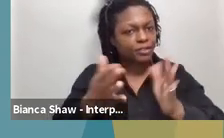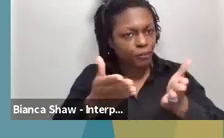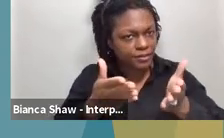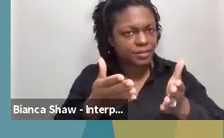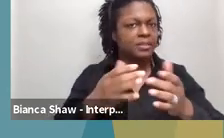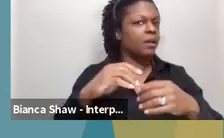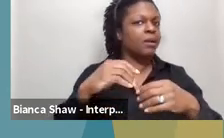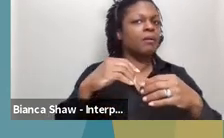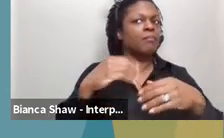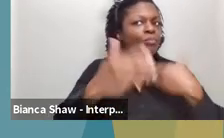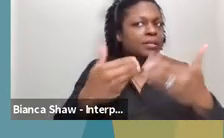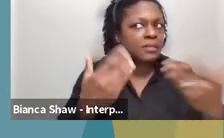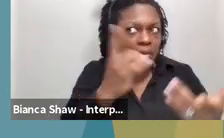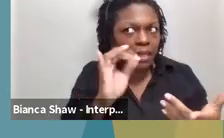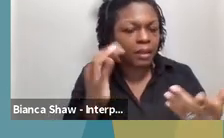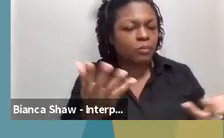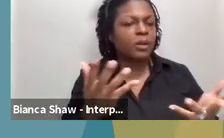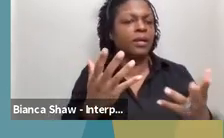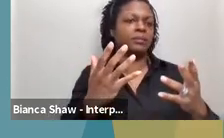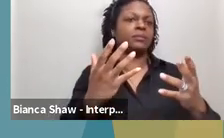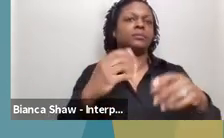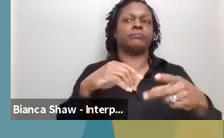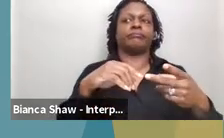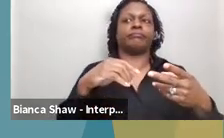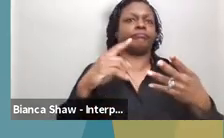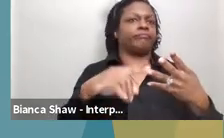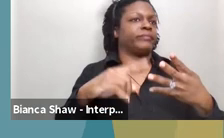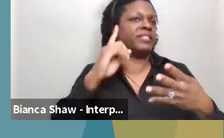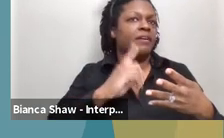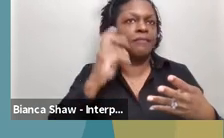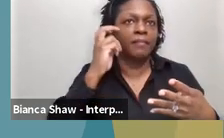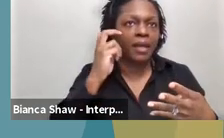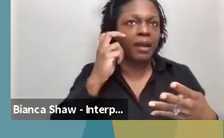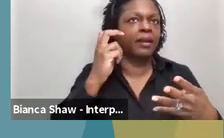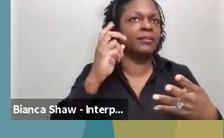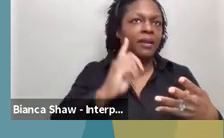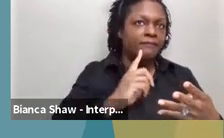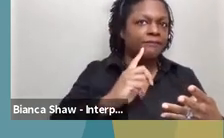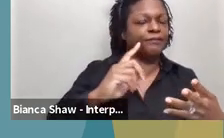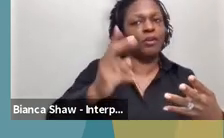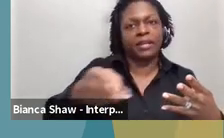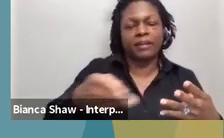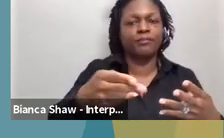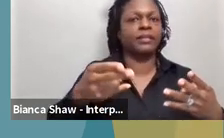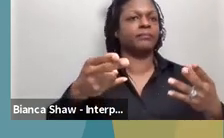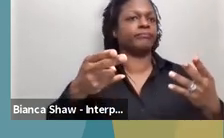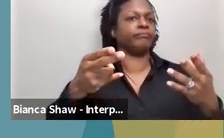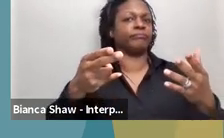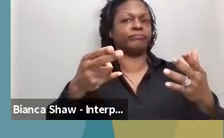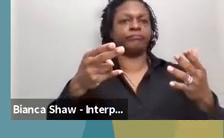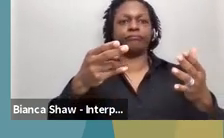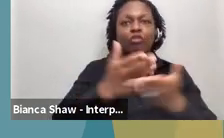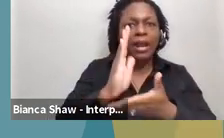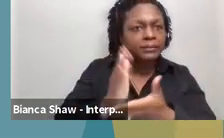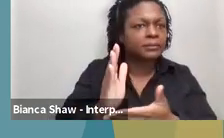the process may look like, what, um, a deaf, uh, deafblind or hard of hearing individual's rights may be under the Americans with